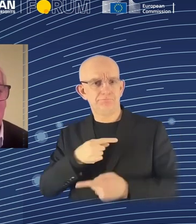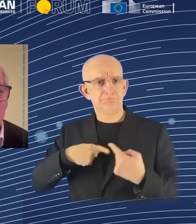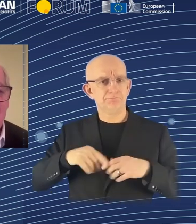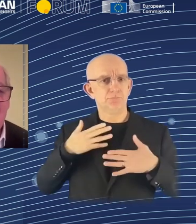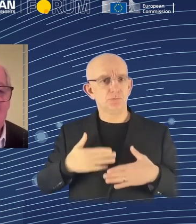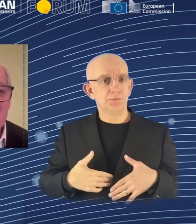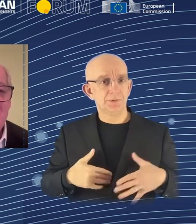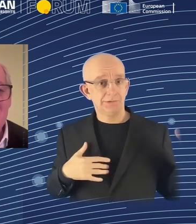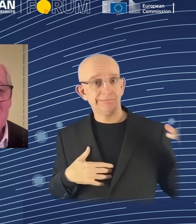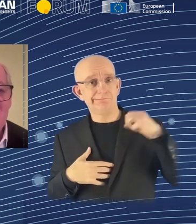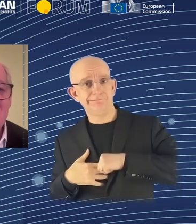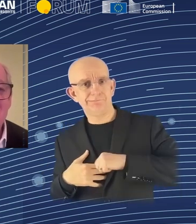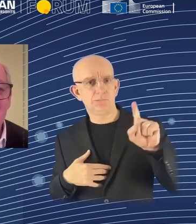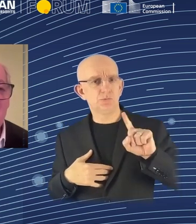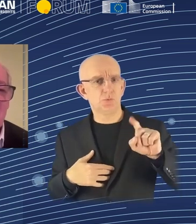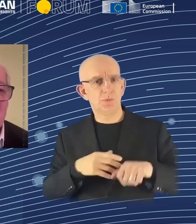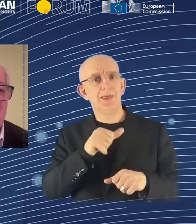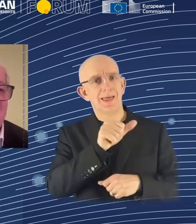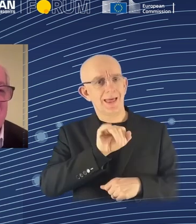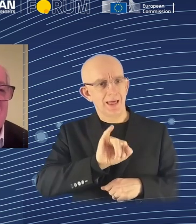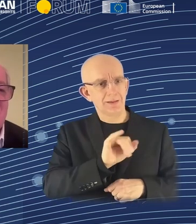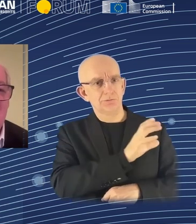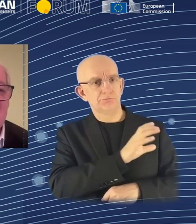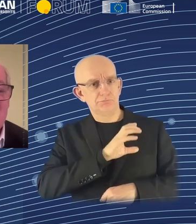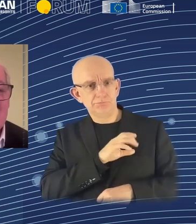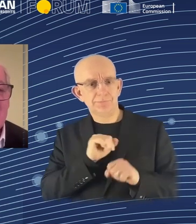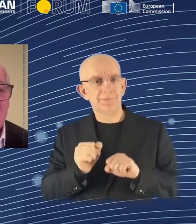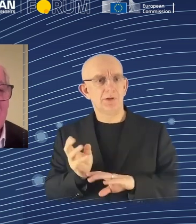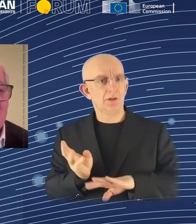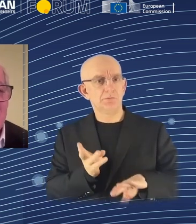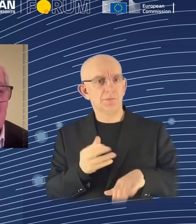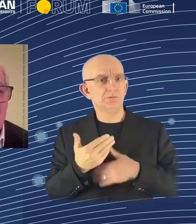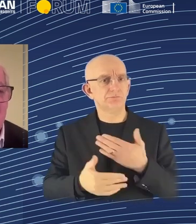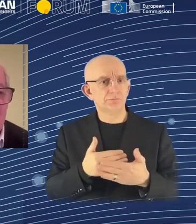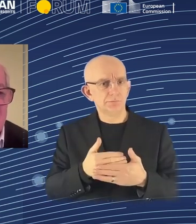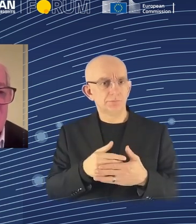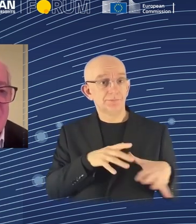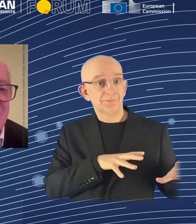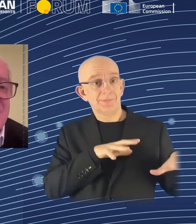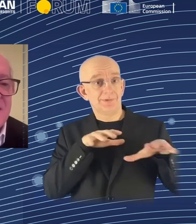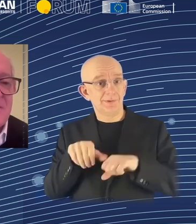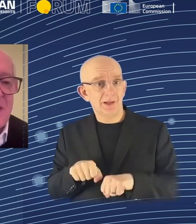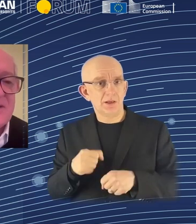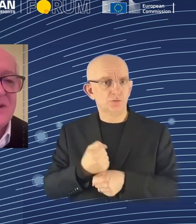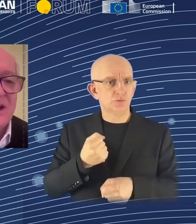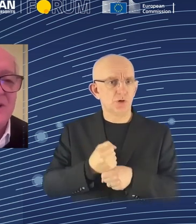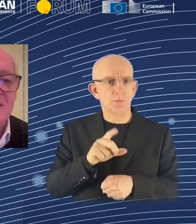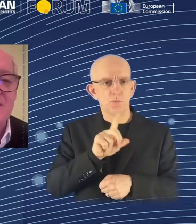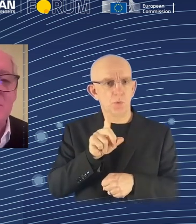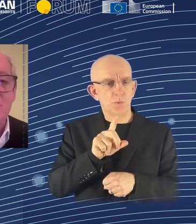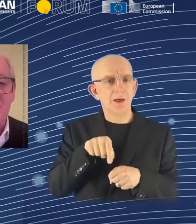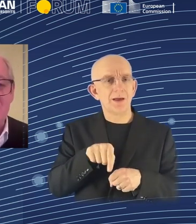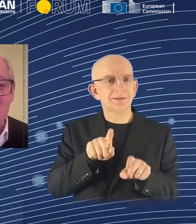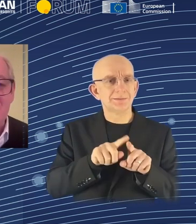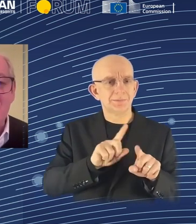AI will take care of the tedious tasks, leaving you more time for the interesting parts. And here's an economist speaking. Any advance that increases